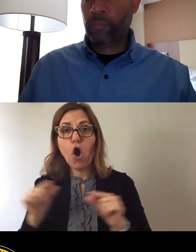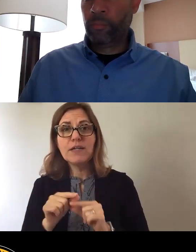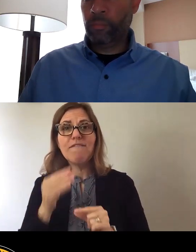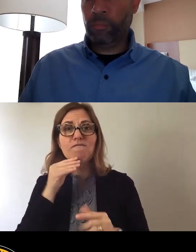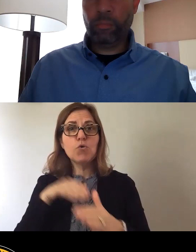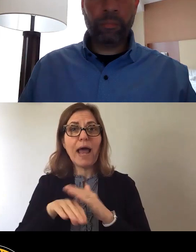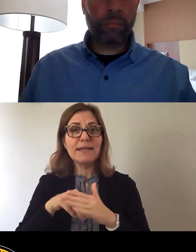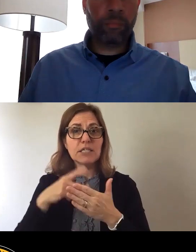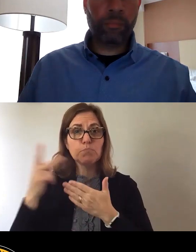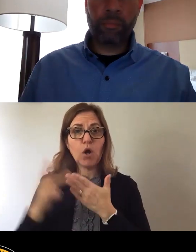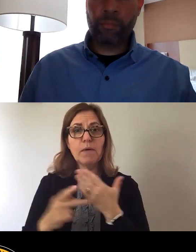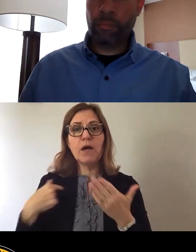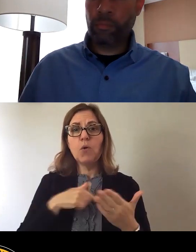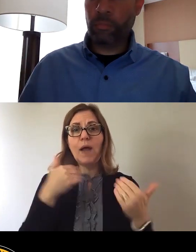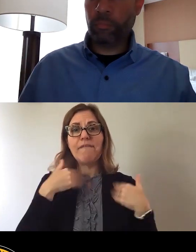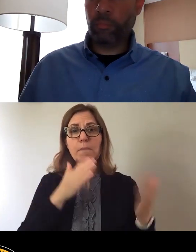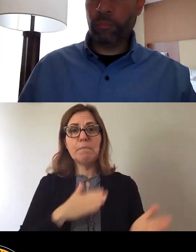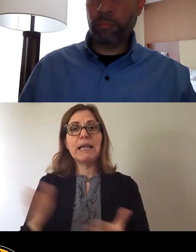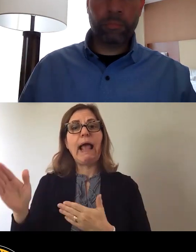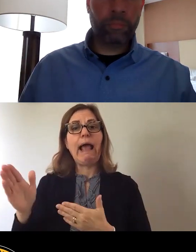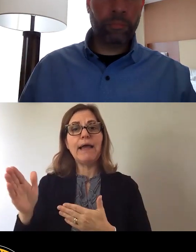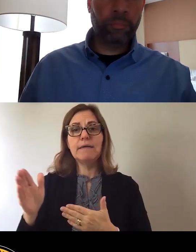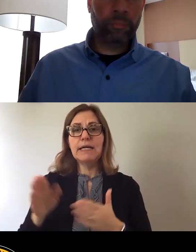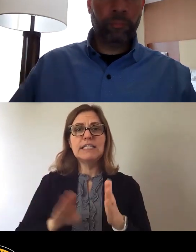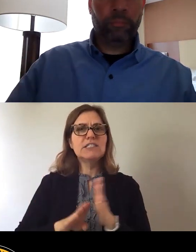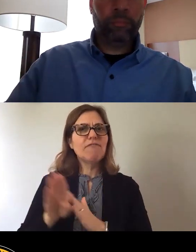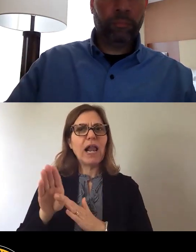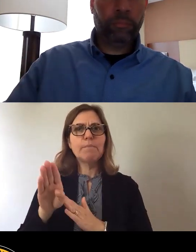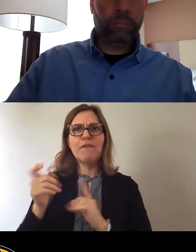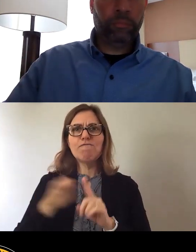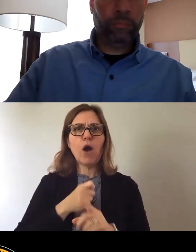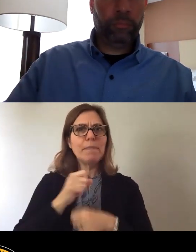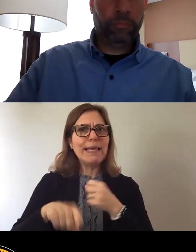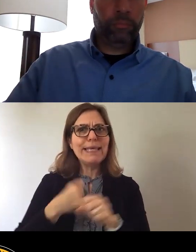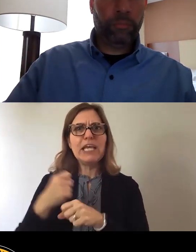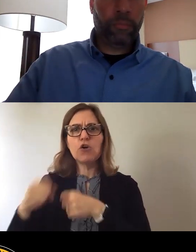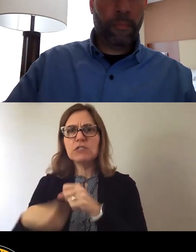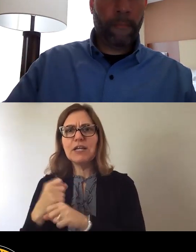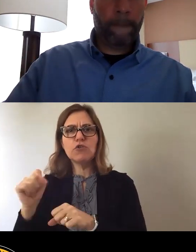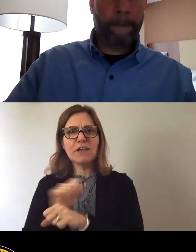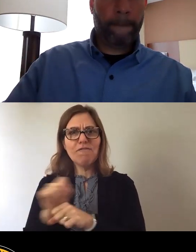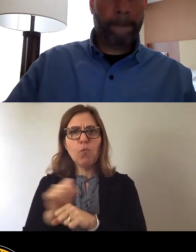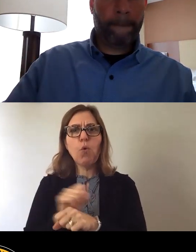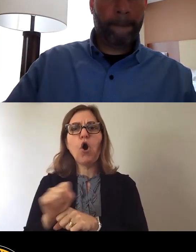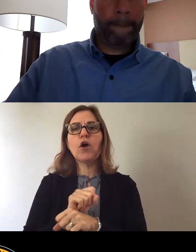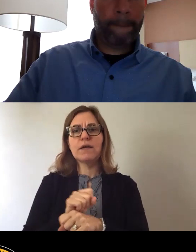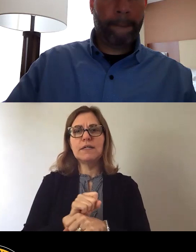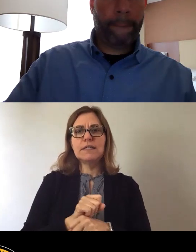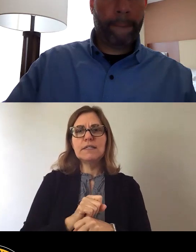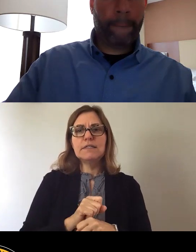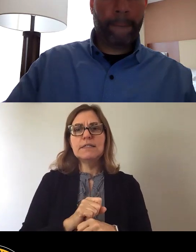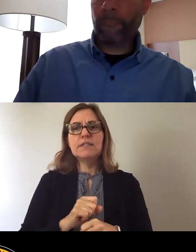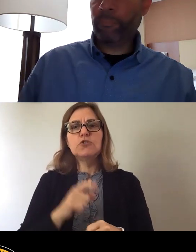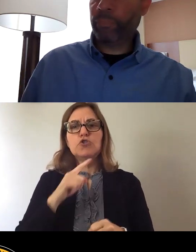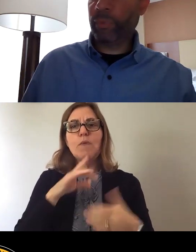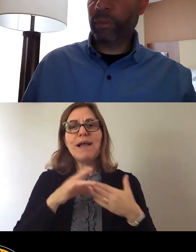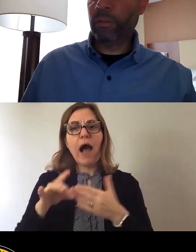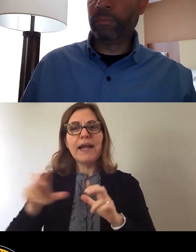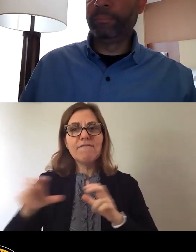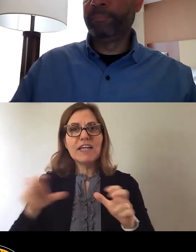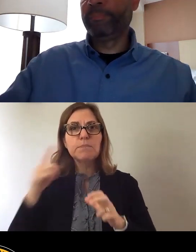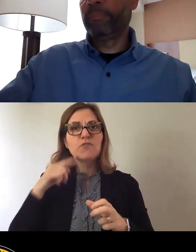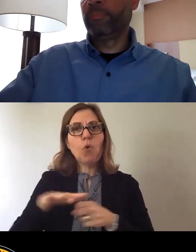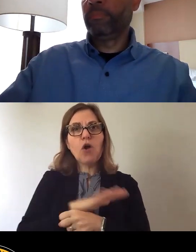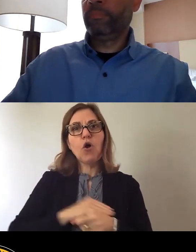developed with years of work and voices of hundreds of city residents to guide investments in our local food system. We need you to recognize the